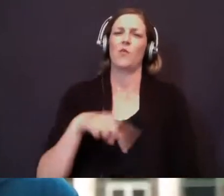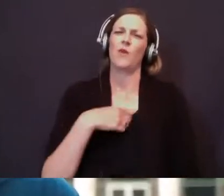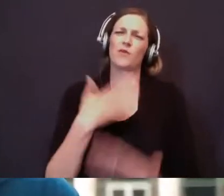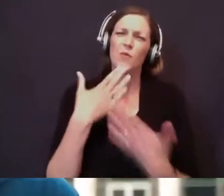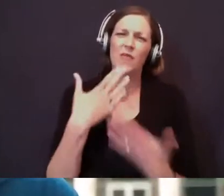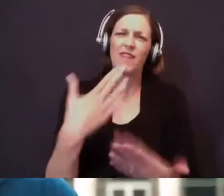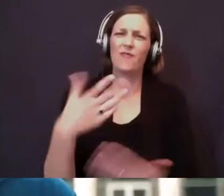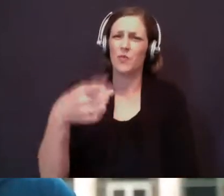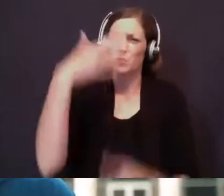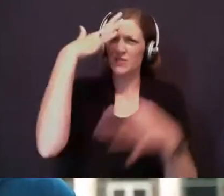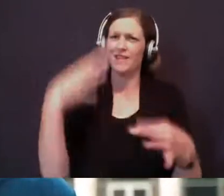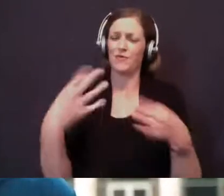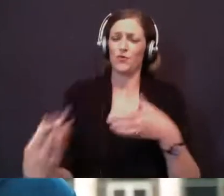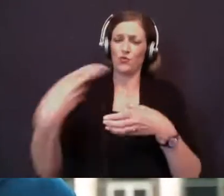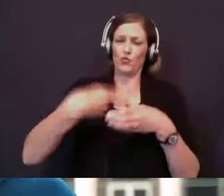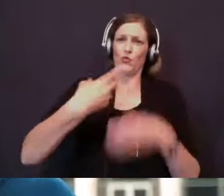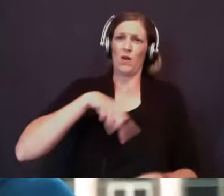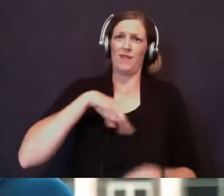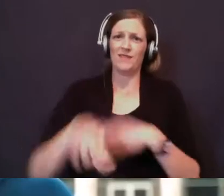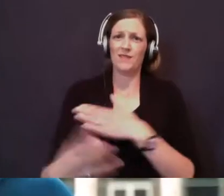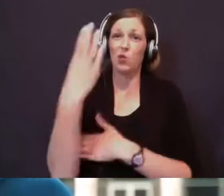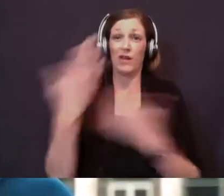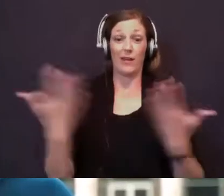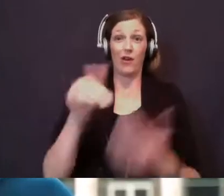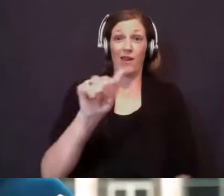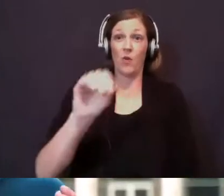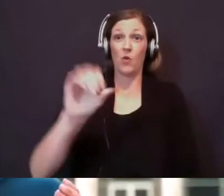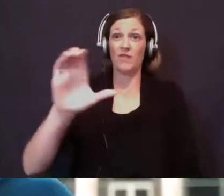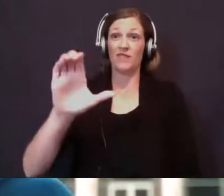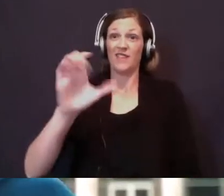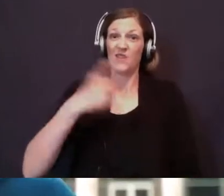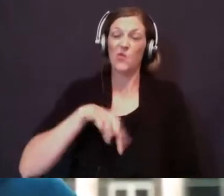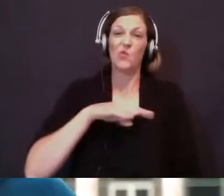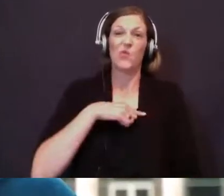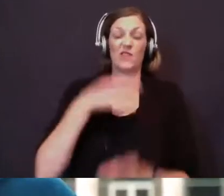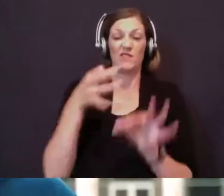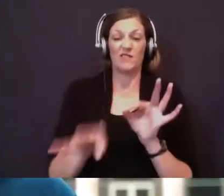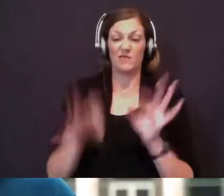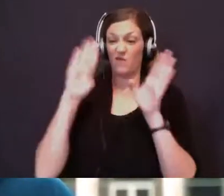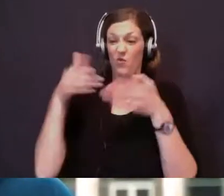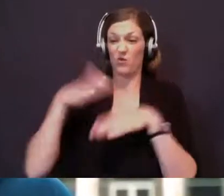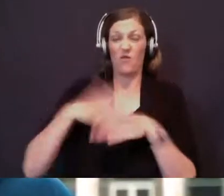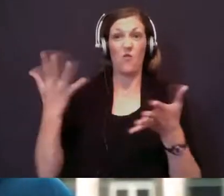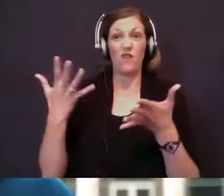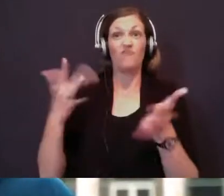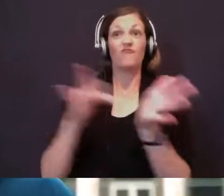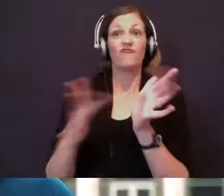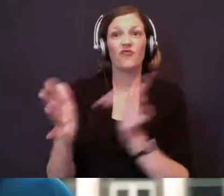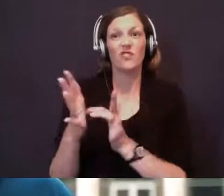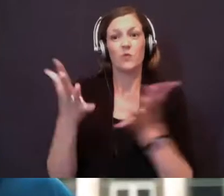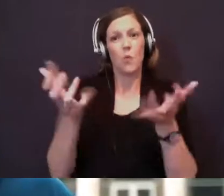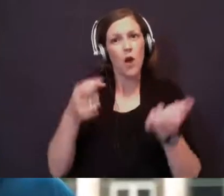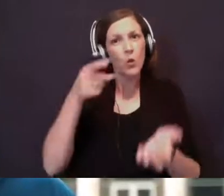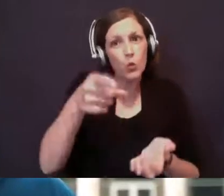you decided to join us this morning. Here at Austin Oaks we are simply about Jesus. We want you, we want your